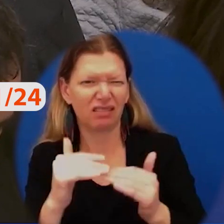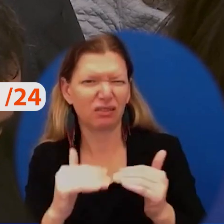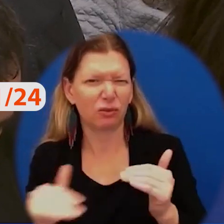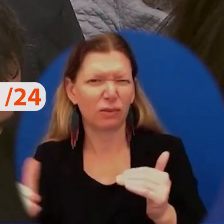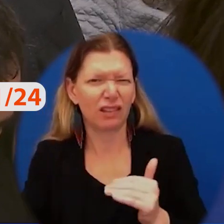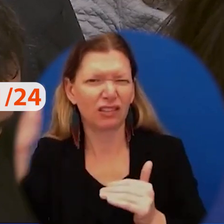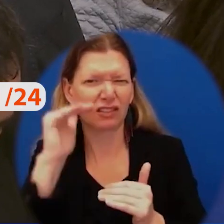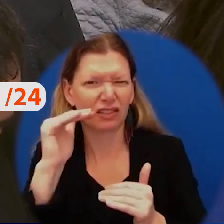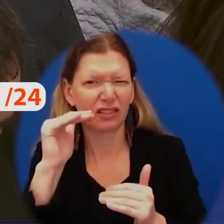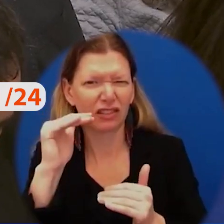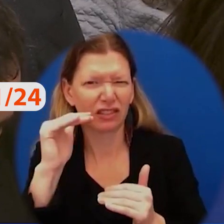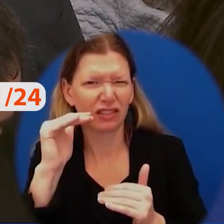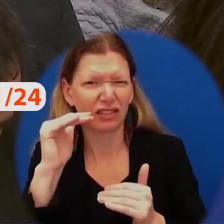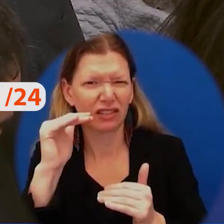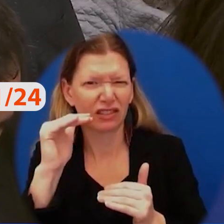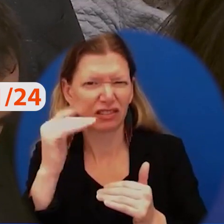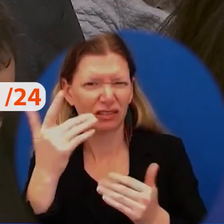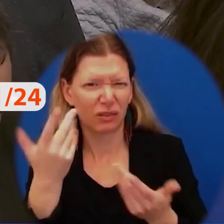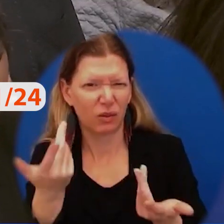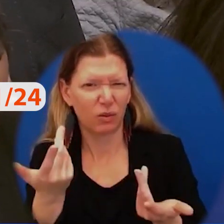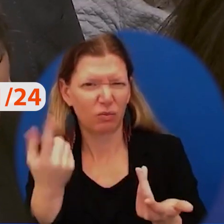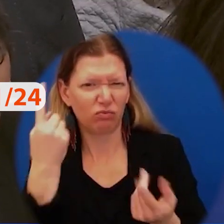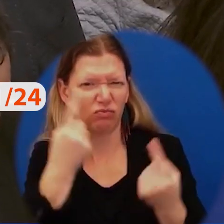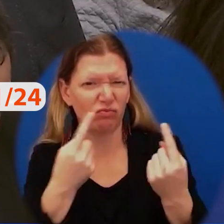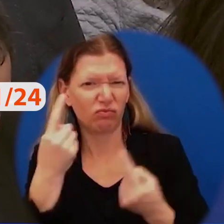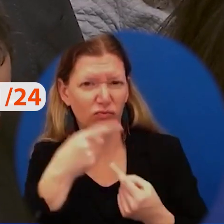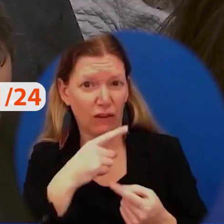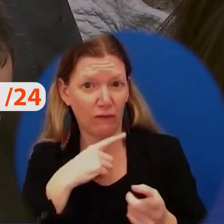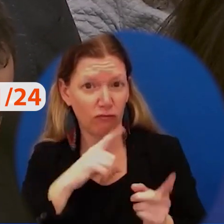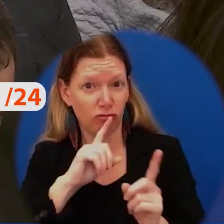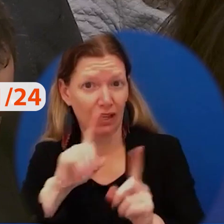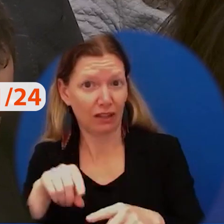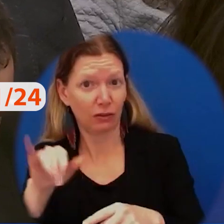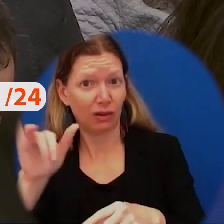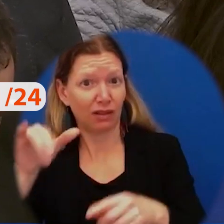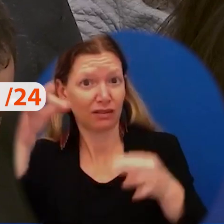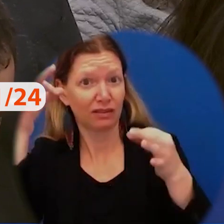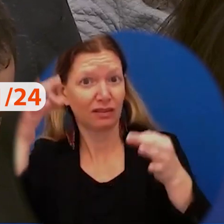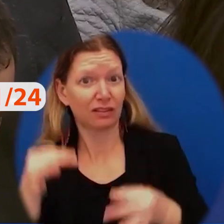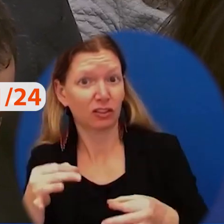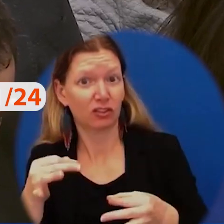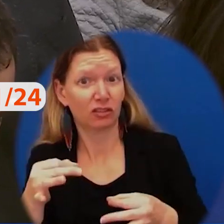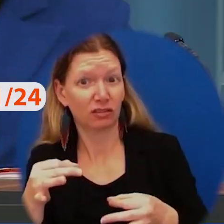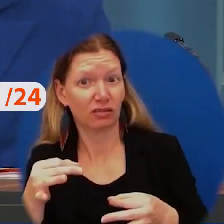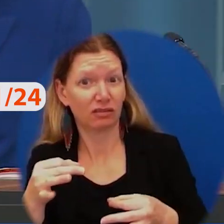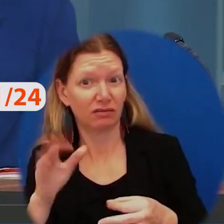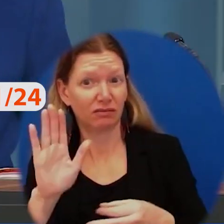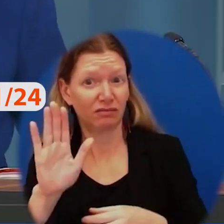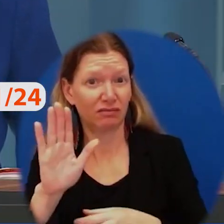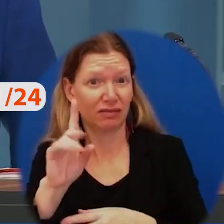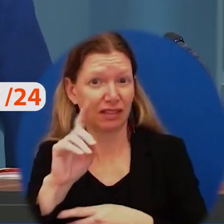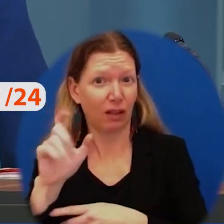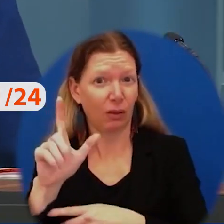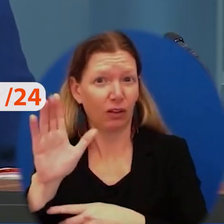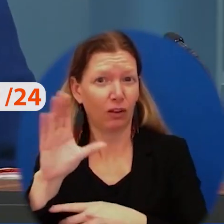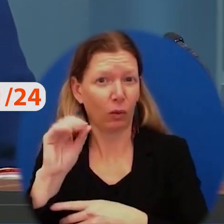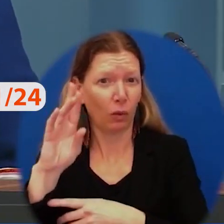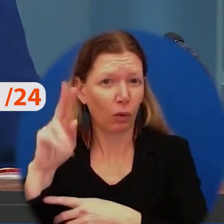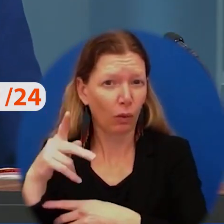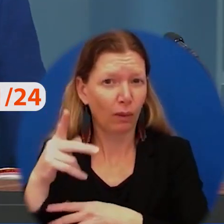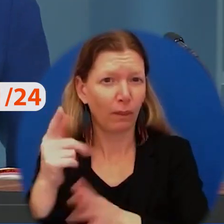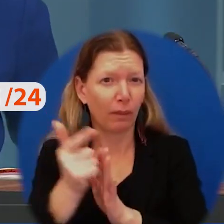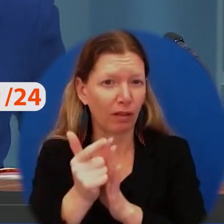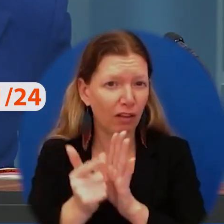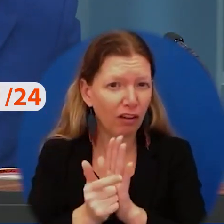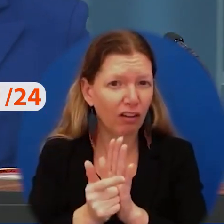thoughts on Delaware's corporate governance and legal system that you might want to share? So I'm going to be really careful. I'm not going to get into a private